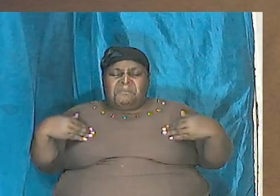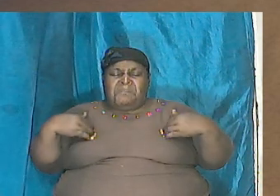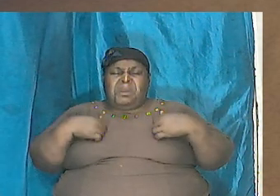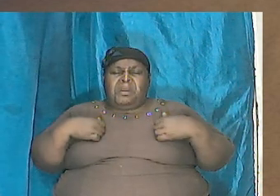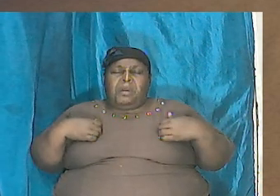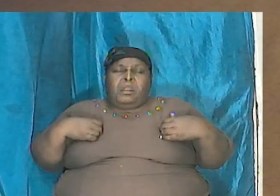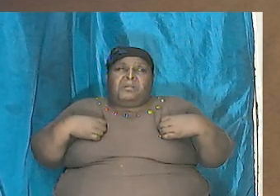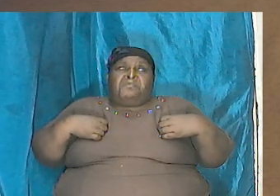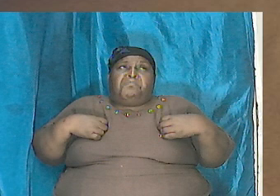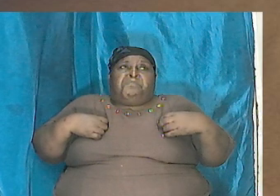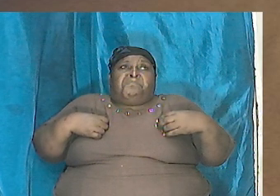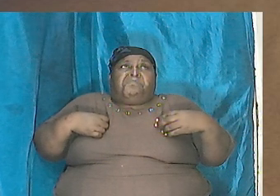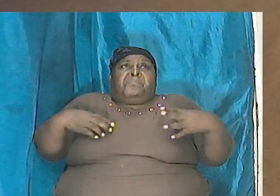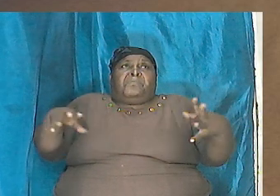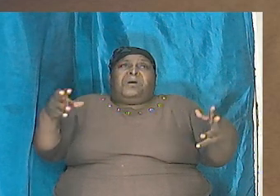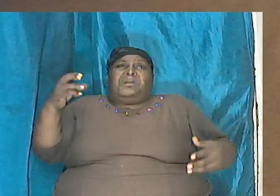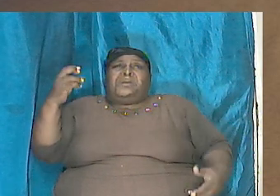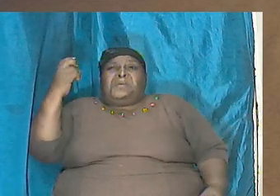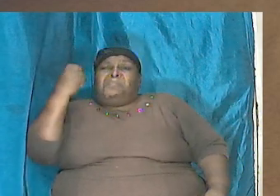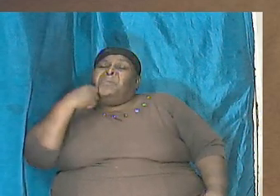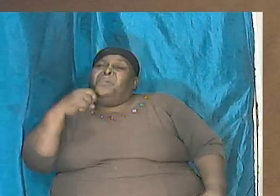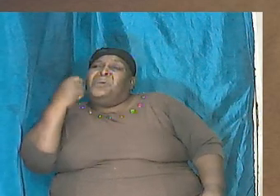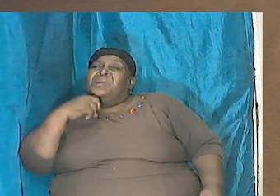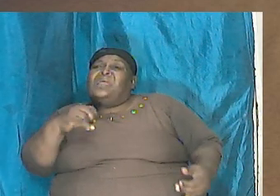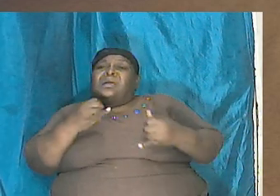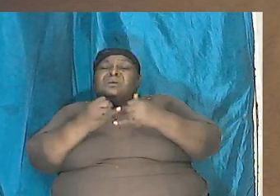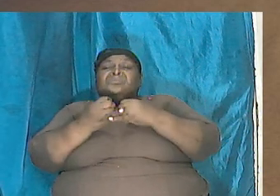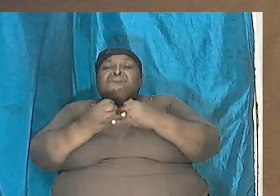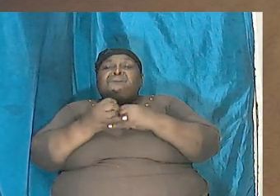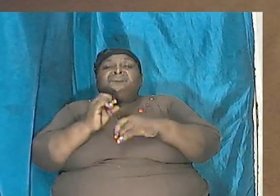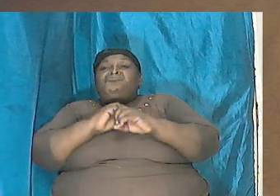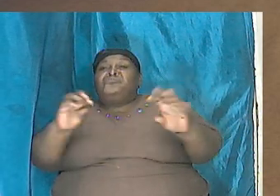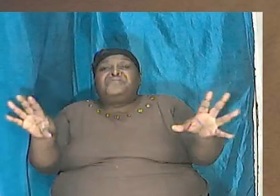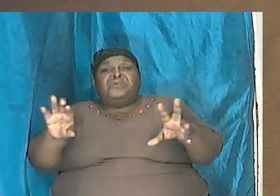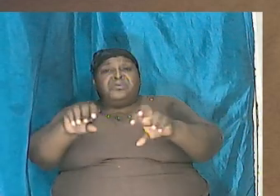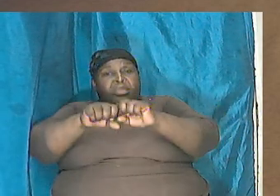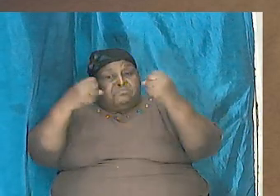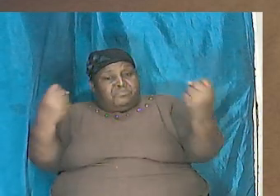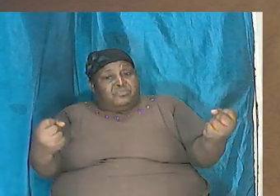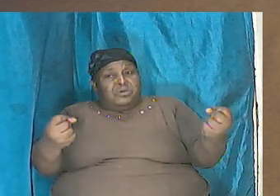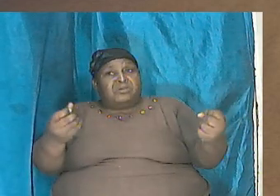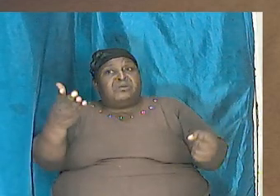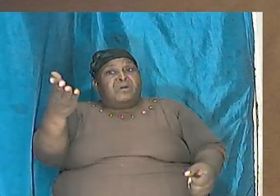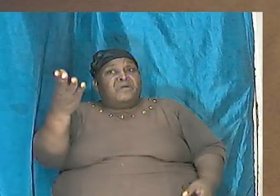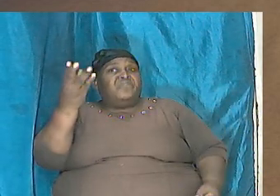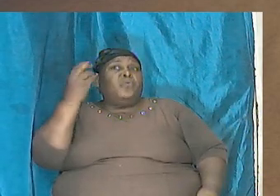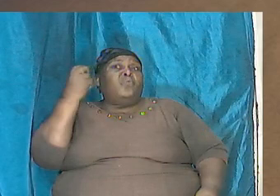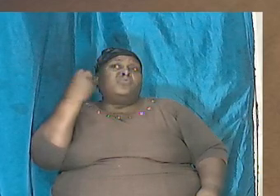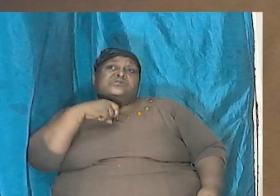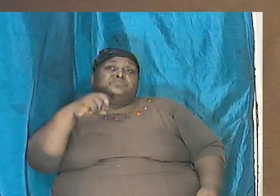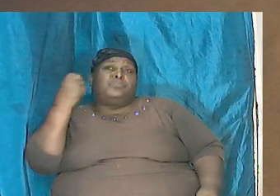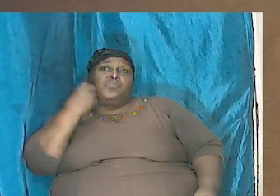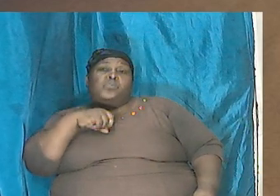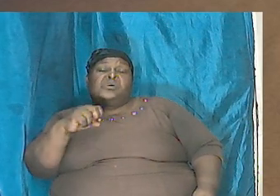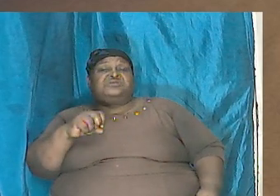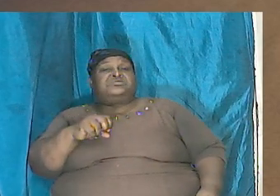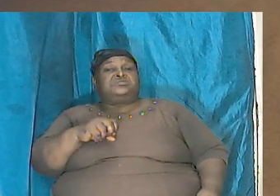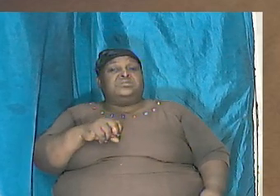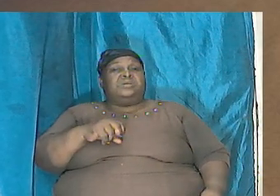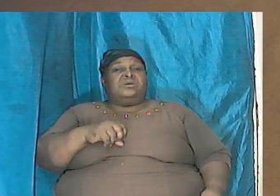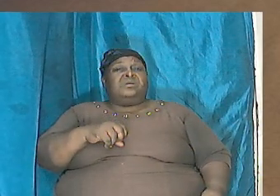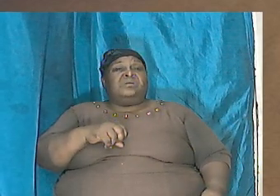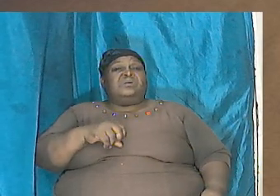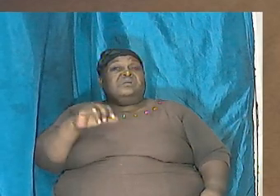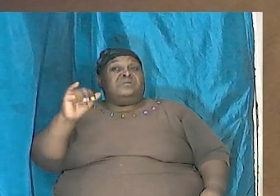when they look at the bones they said no nothing could crack those bones and they start to give the description that they called